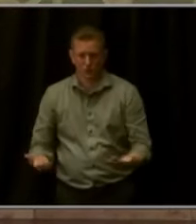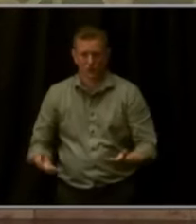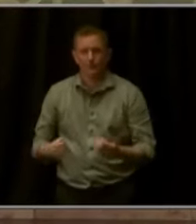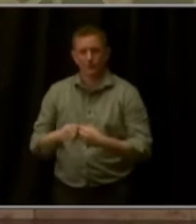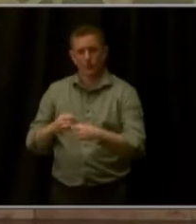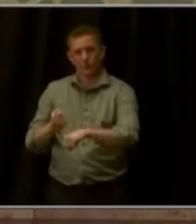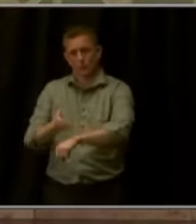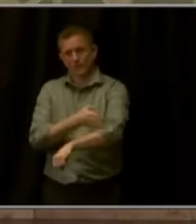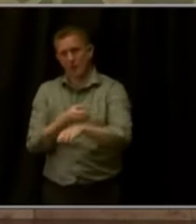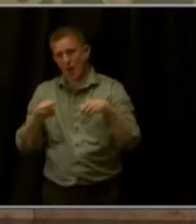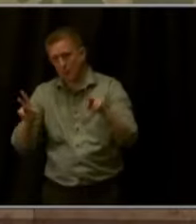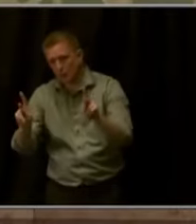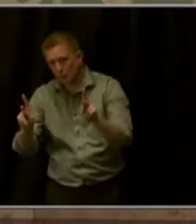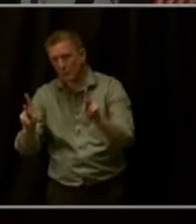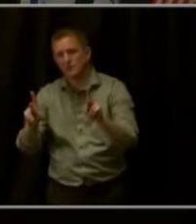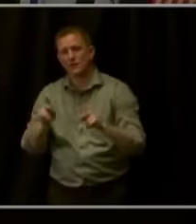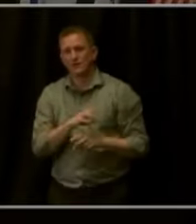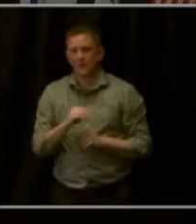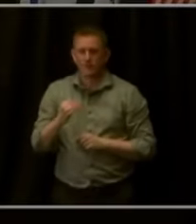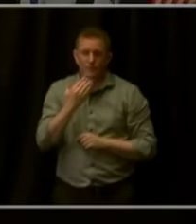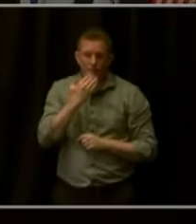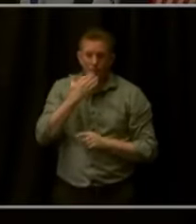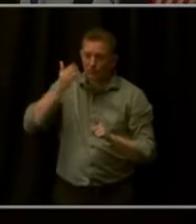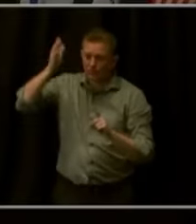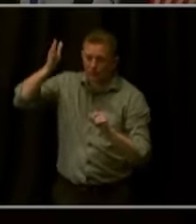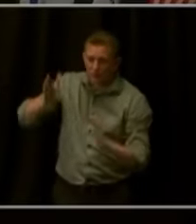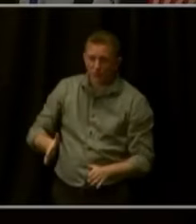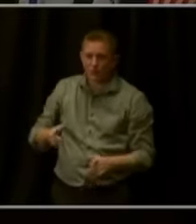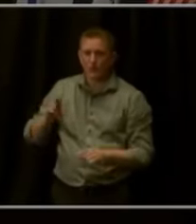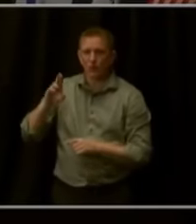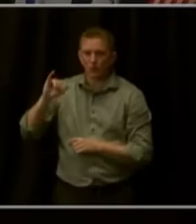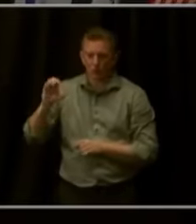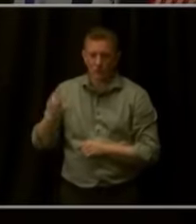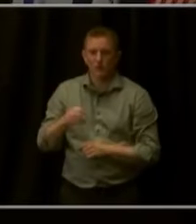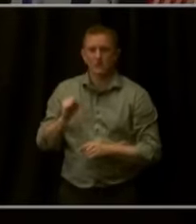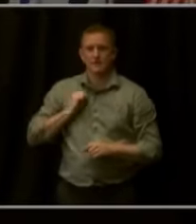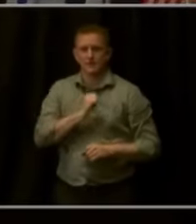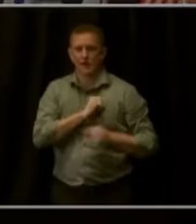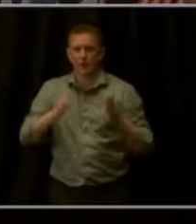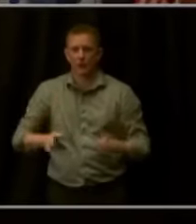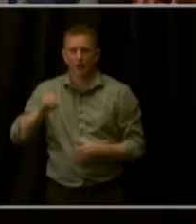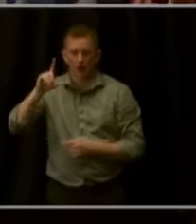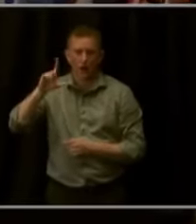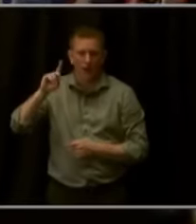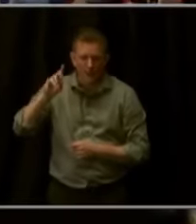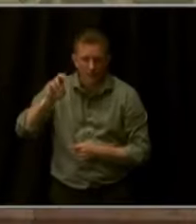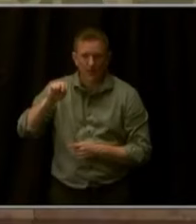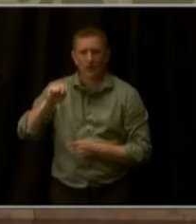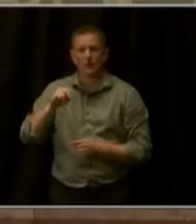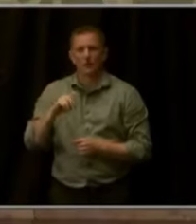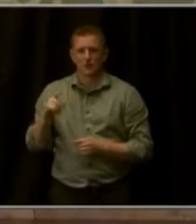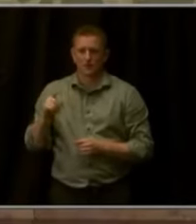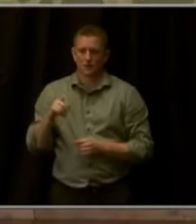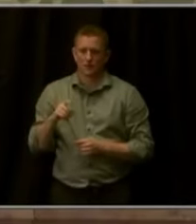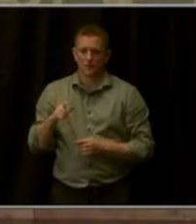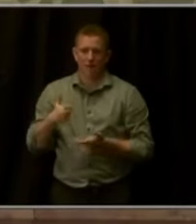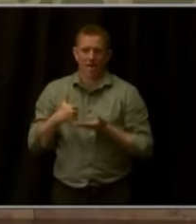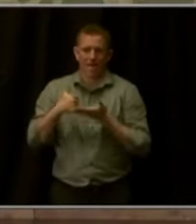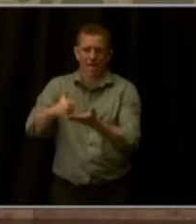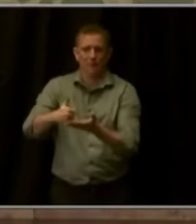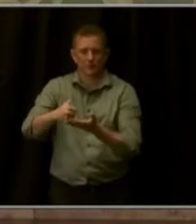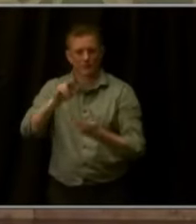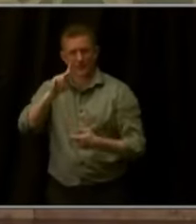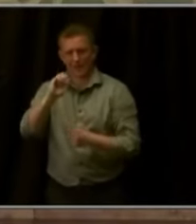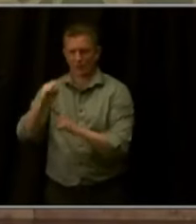of Speaker McCluskey, Senator Bridges, Senator Rich, Senator Lundin, to help blur the lines between K-12, higher education, and